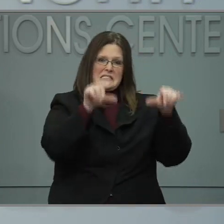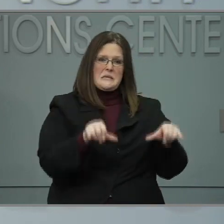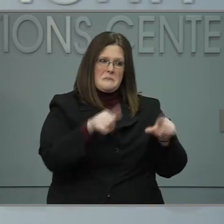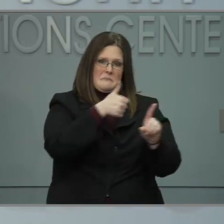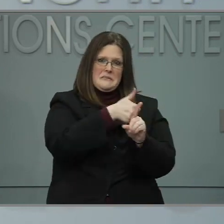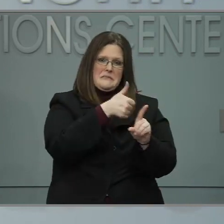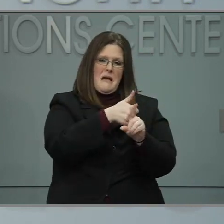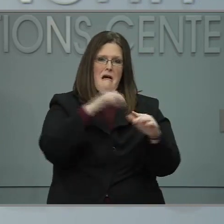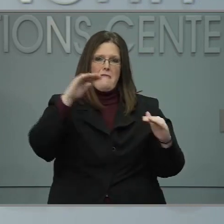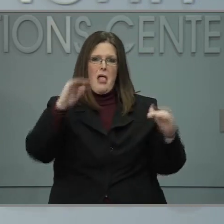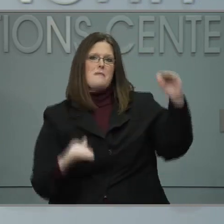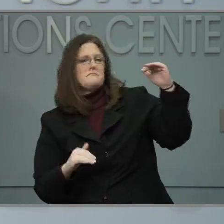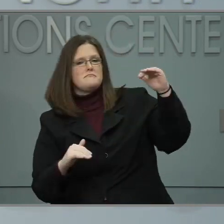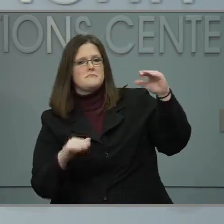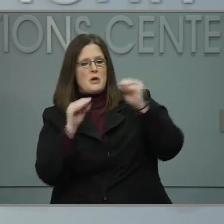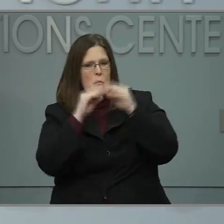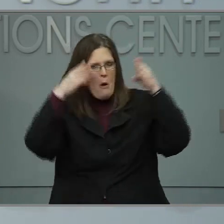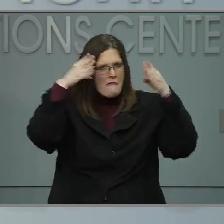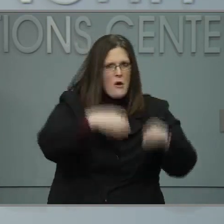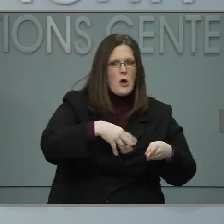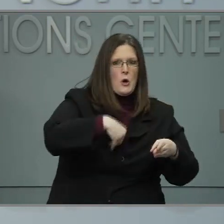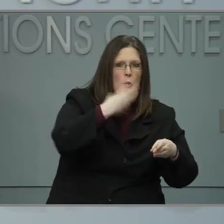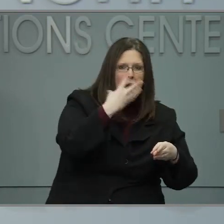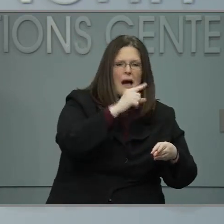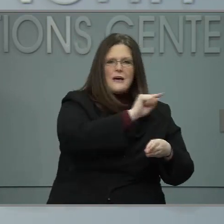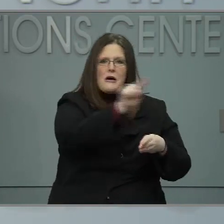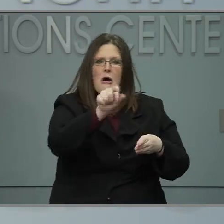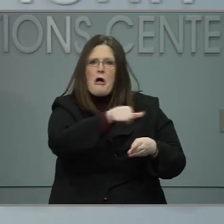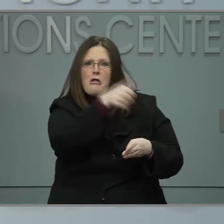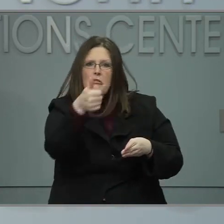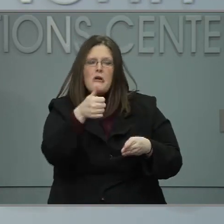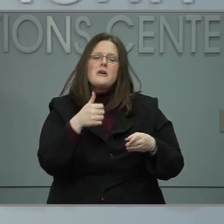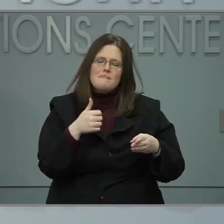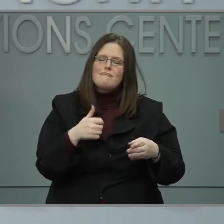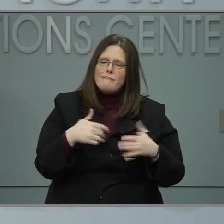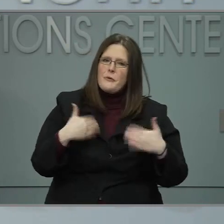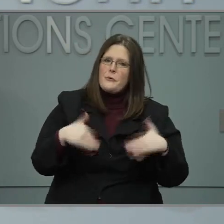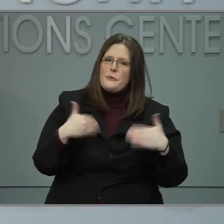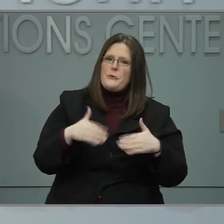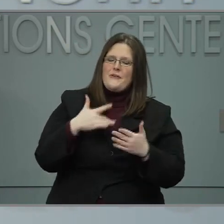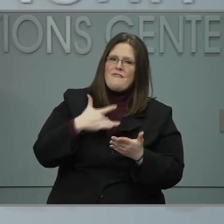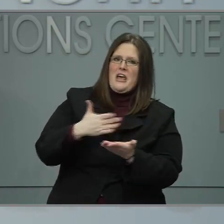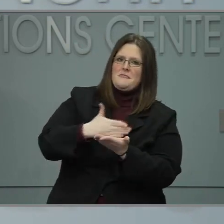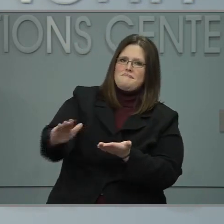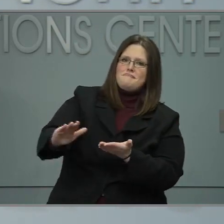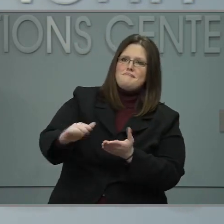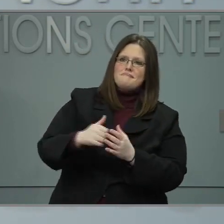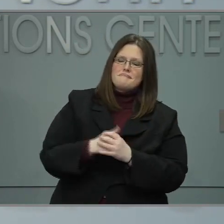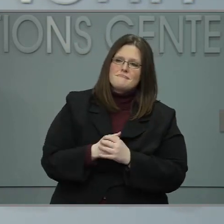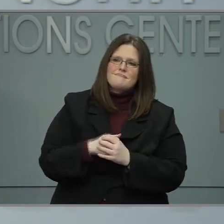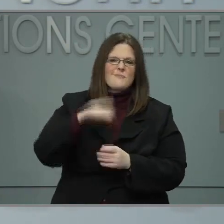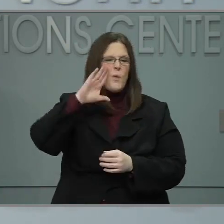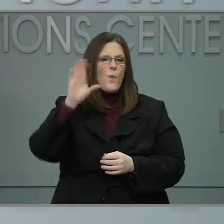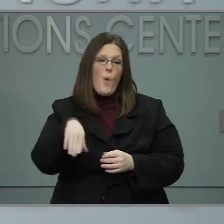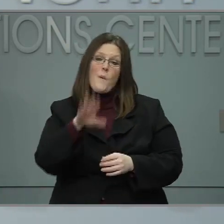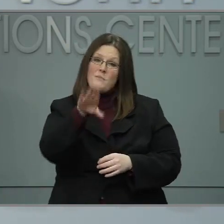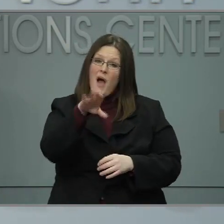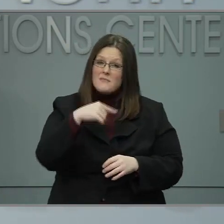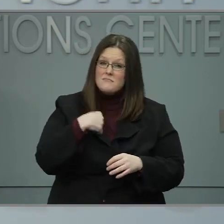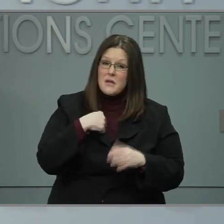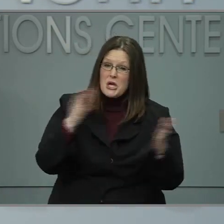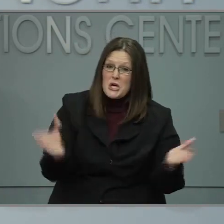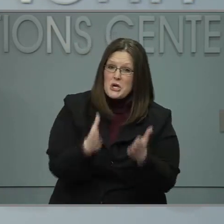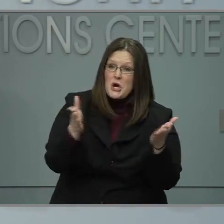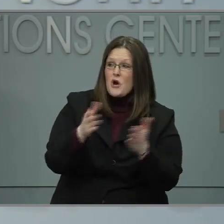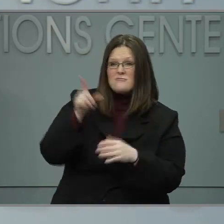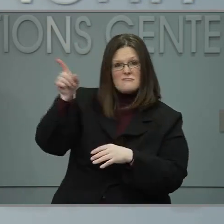our health care system. I trust the vaccines because they have been tested. They are safe and